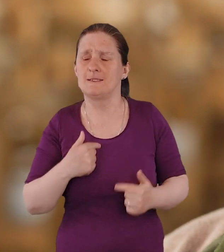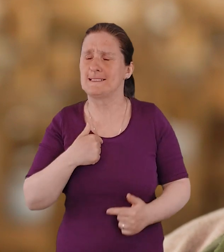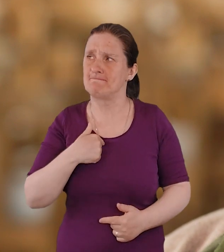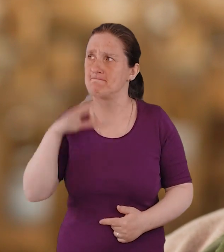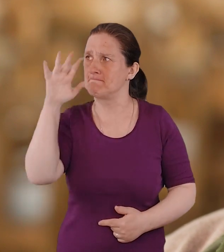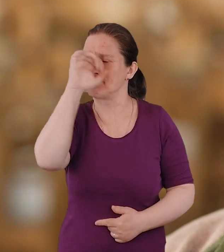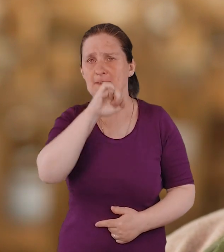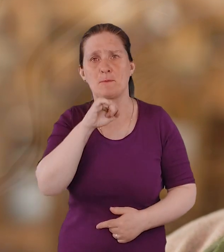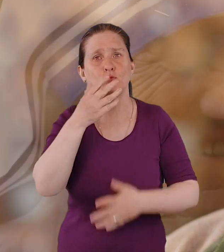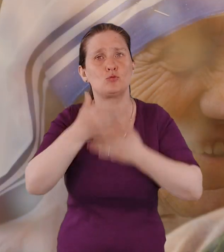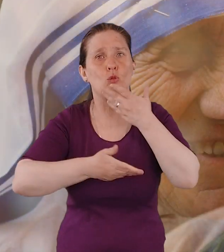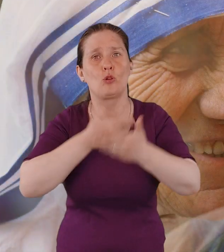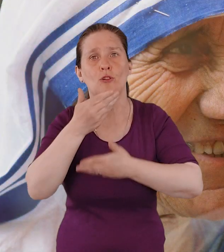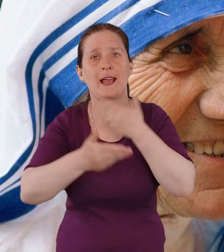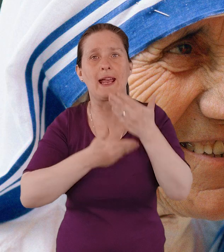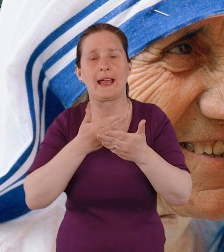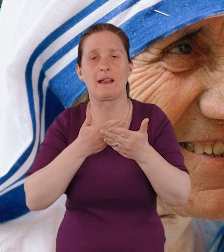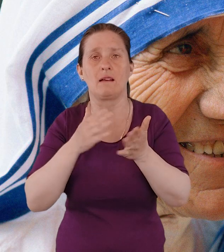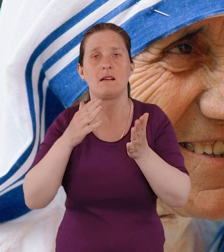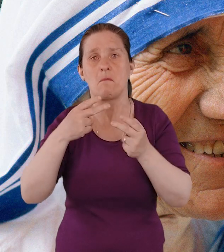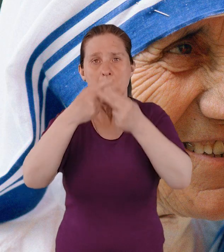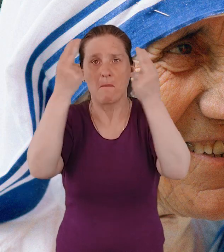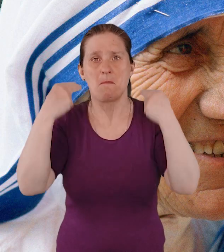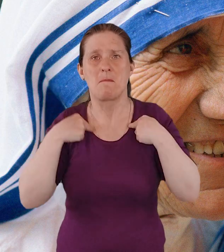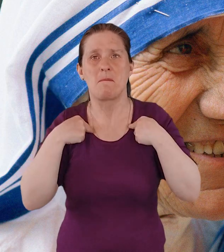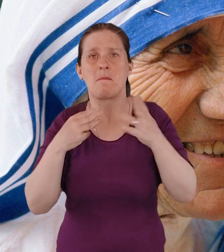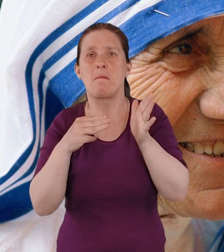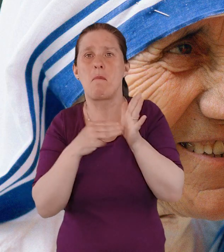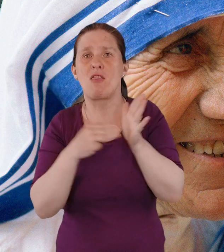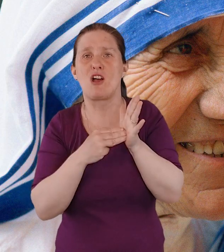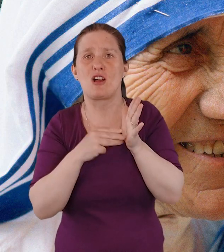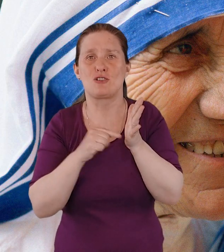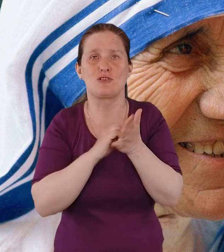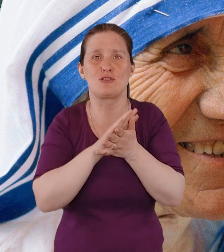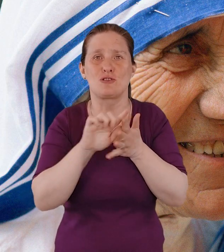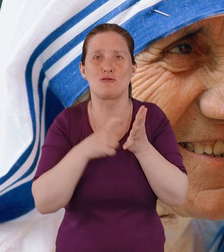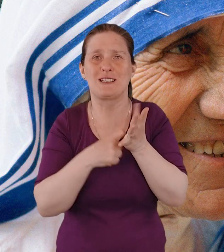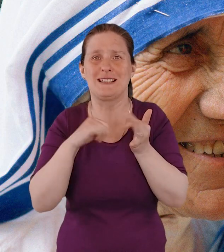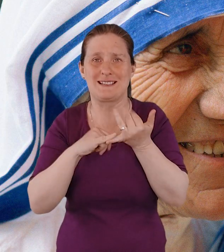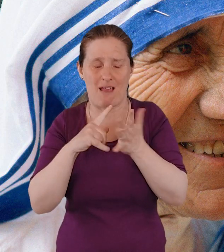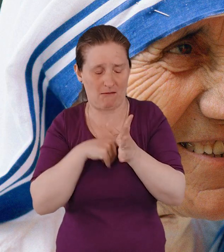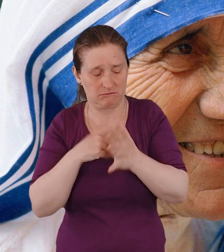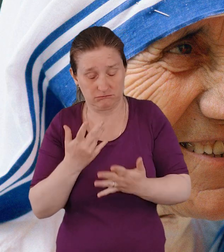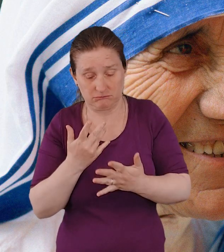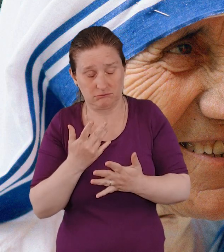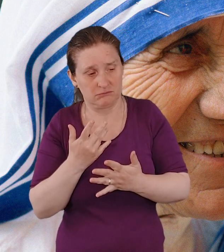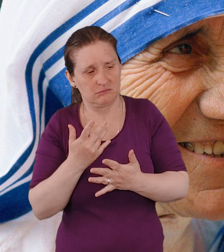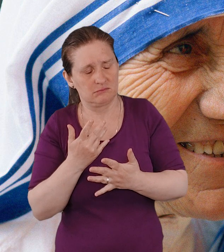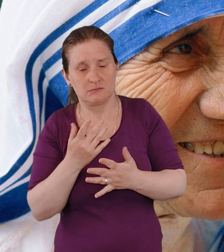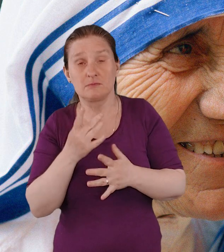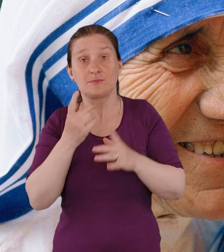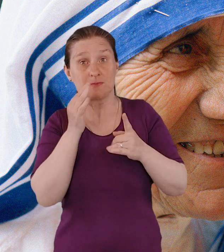about Mother Teresa, and she was in an interview and being asked, you know, what do you do in prayer? And she said, I listen.